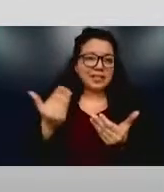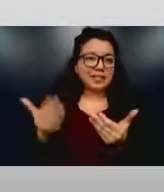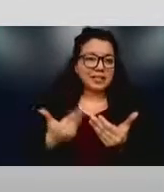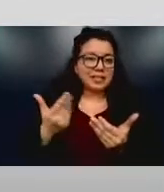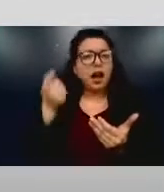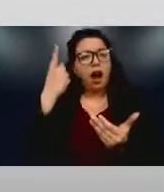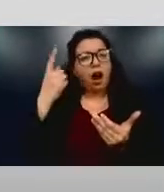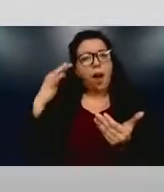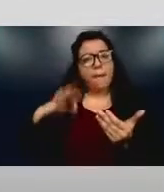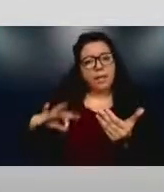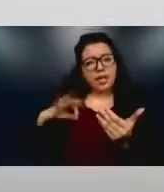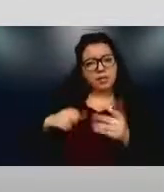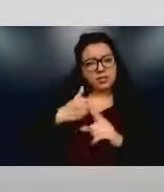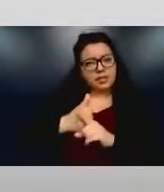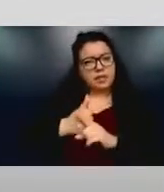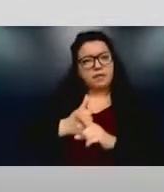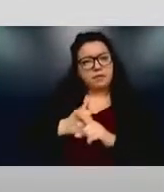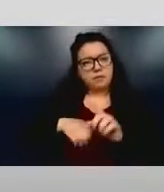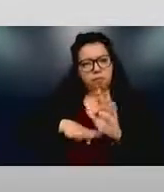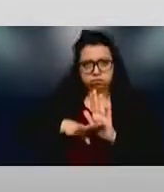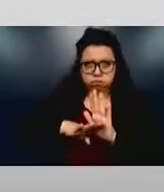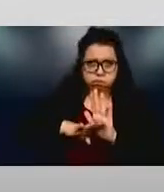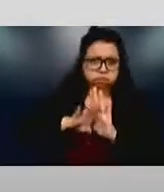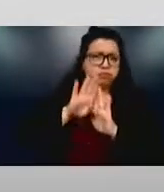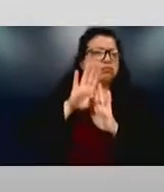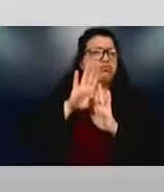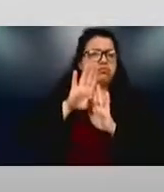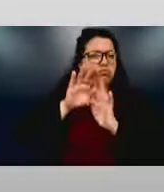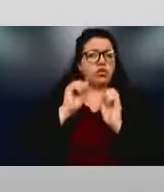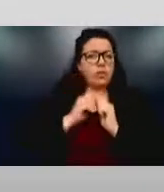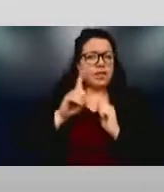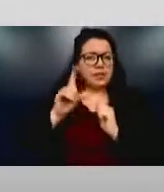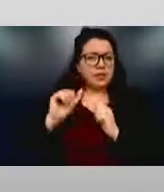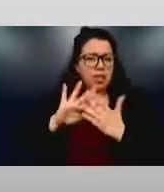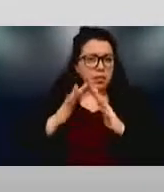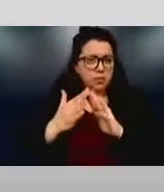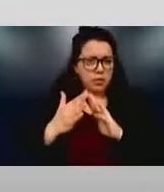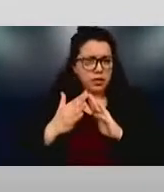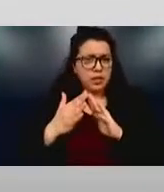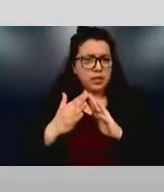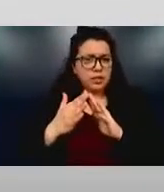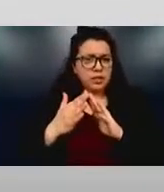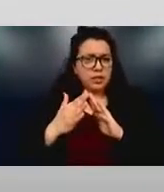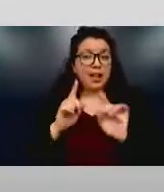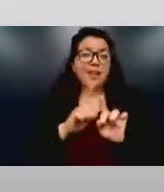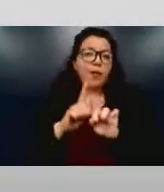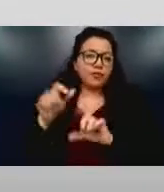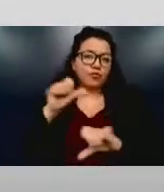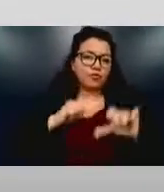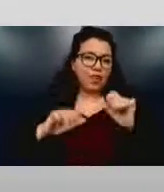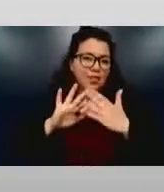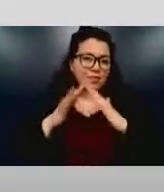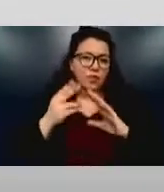extraordinarily well-developed in terms of the disability community and, of course, the scientific community.